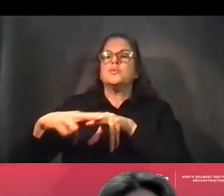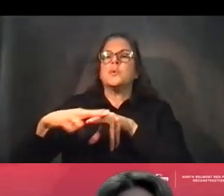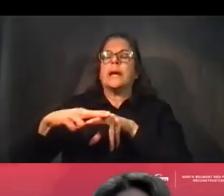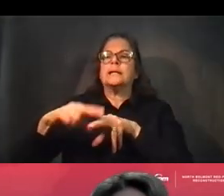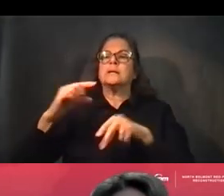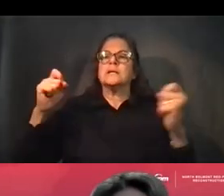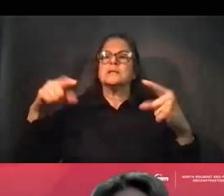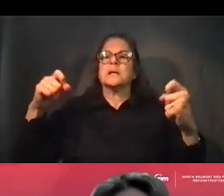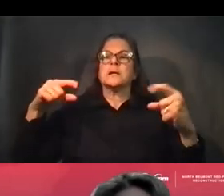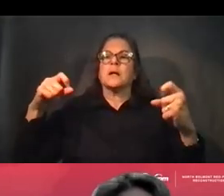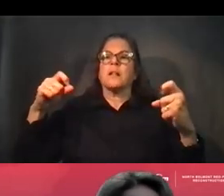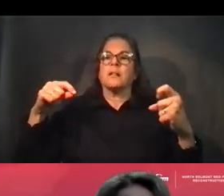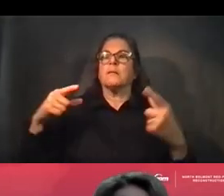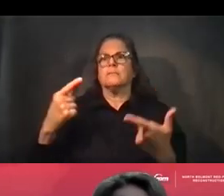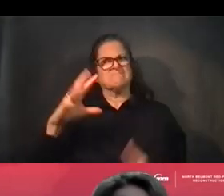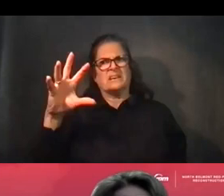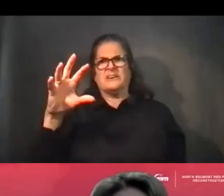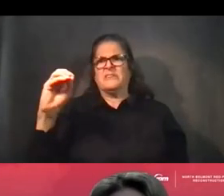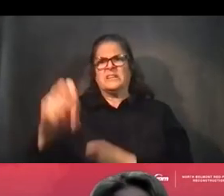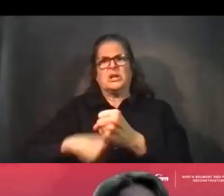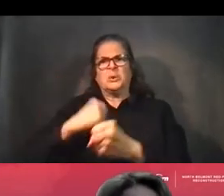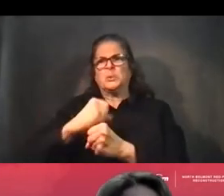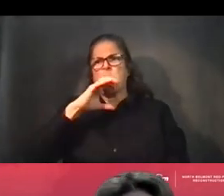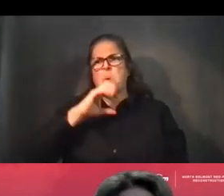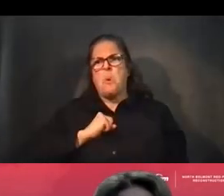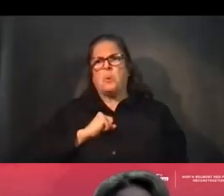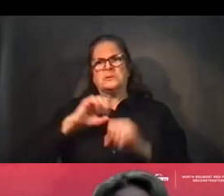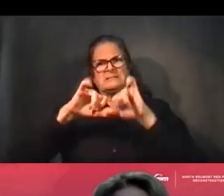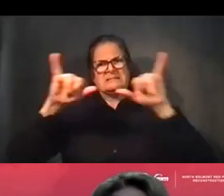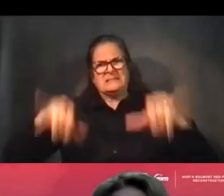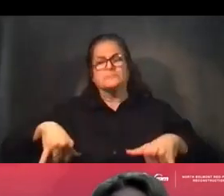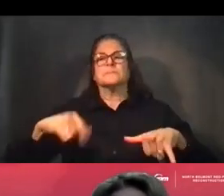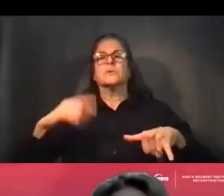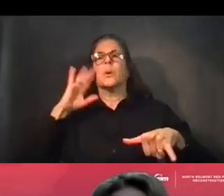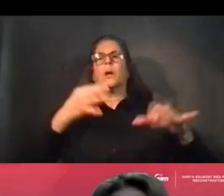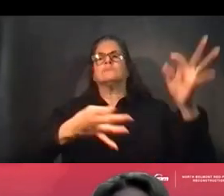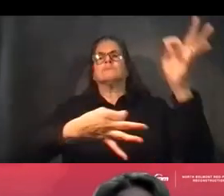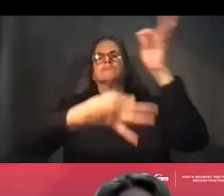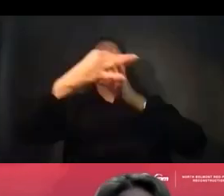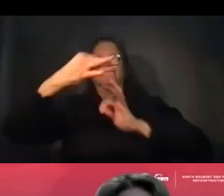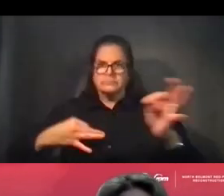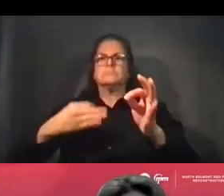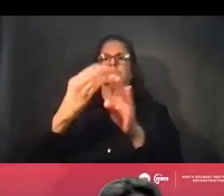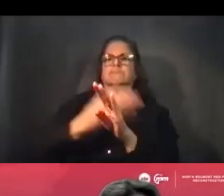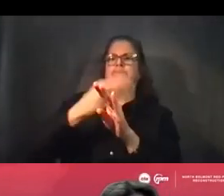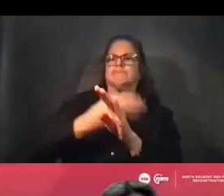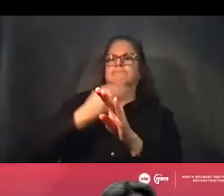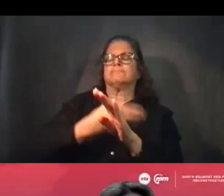50 year old signal system and we're replacing all of that, which will improve service reliability and train train efficiency.